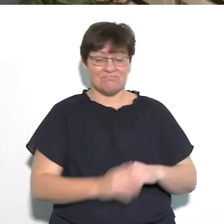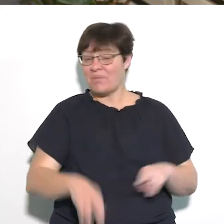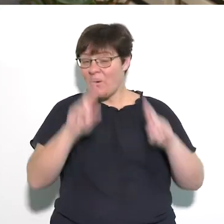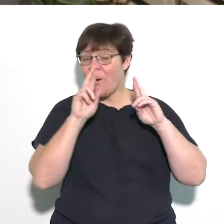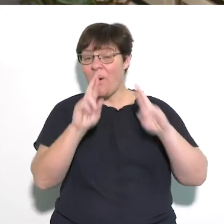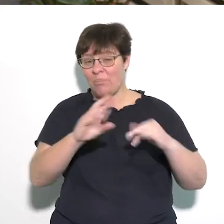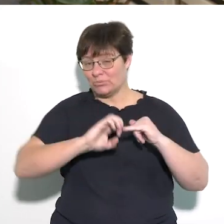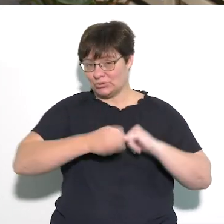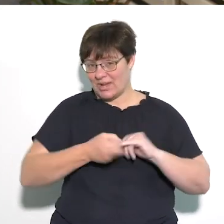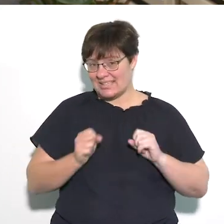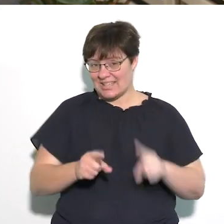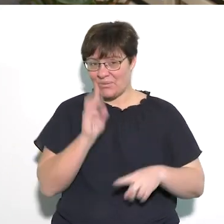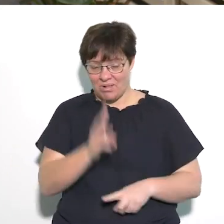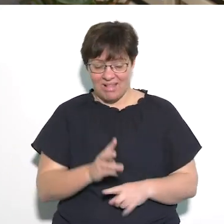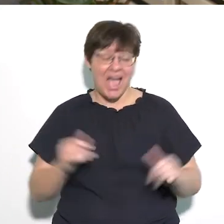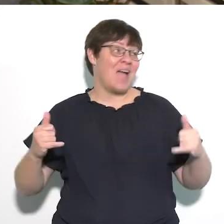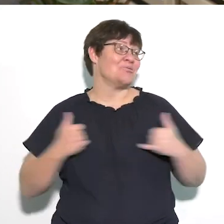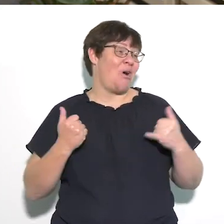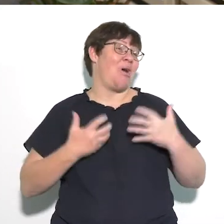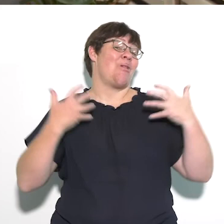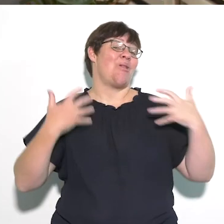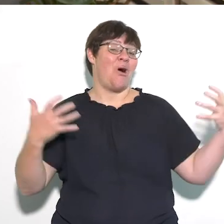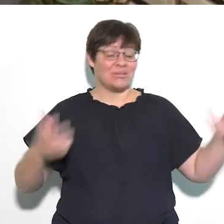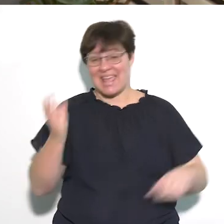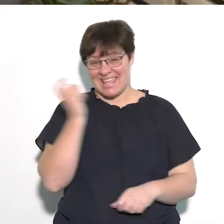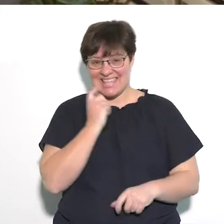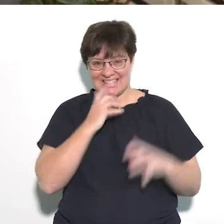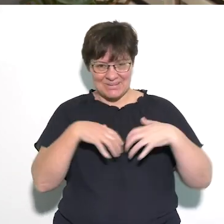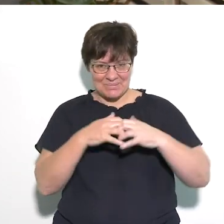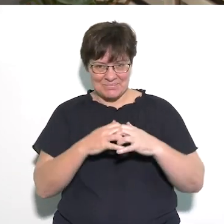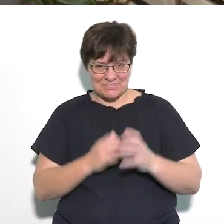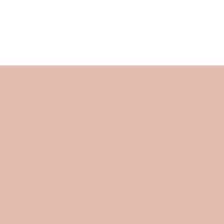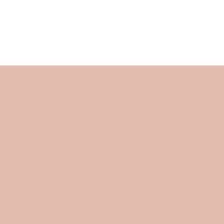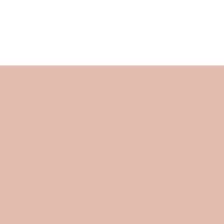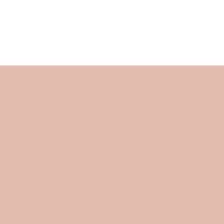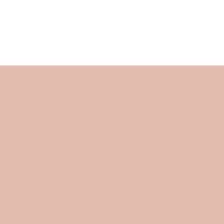and I hope that you will try it. It's lots fun and easy to make.